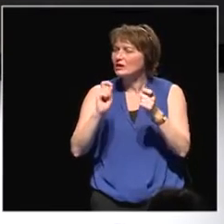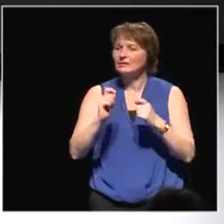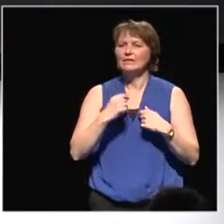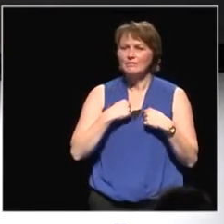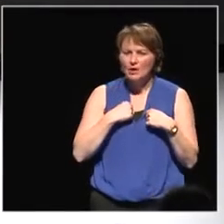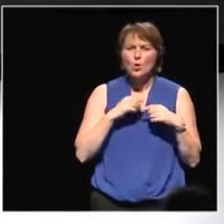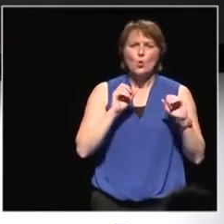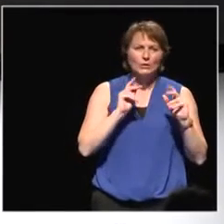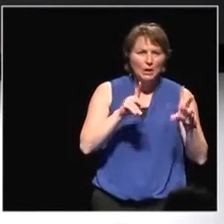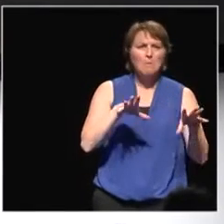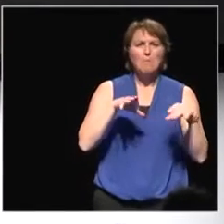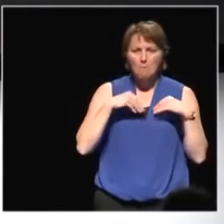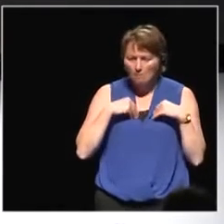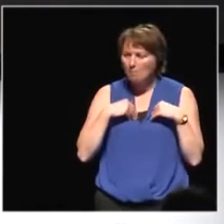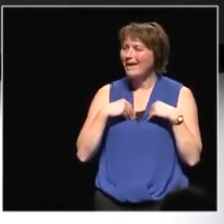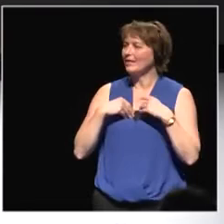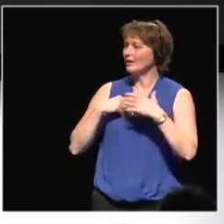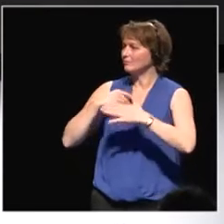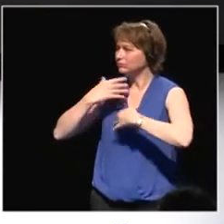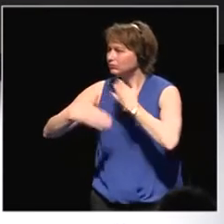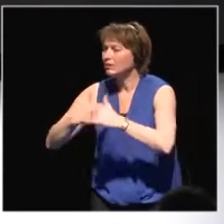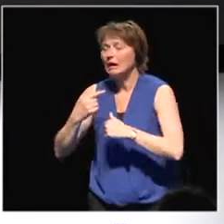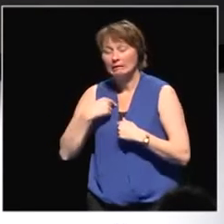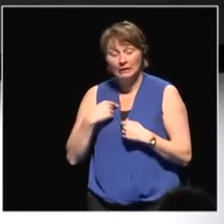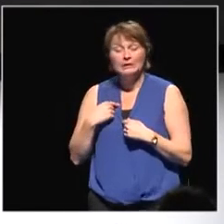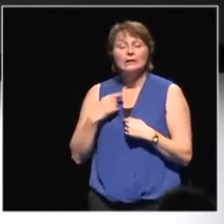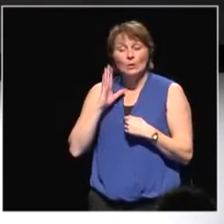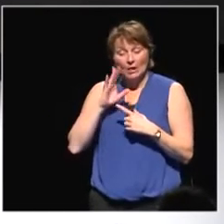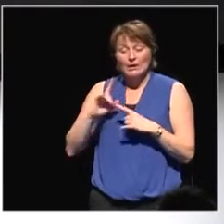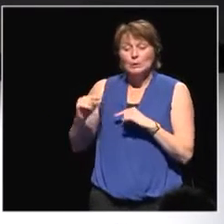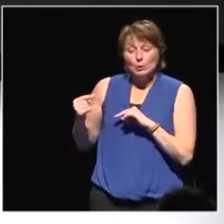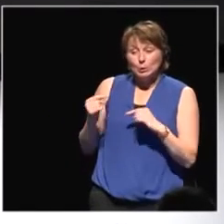act on that, is something that I think is a struggle we are going to bring up.